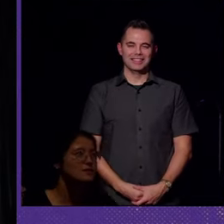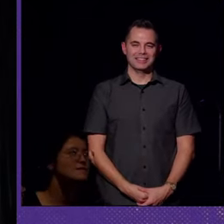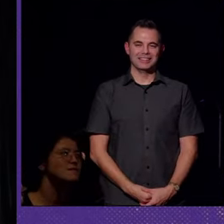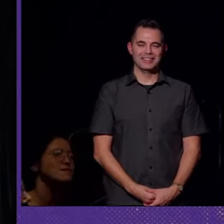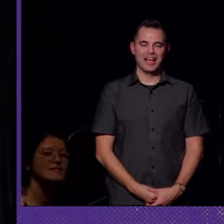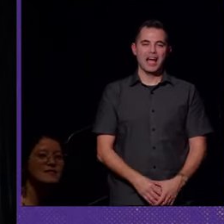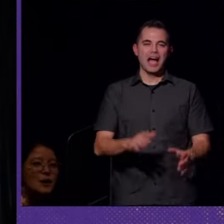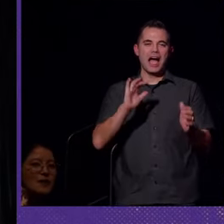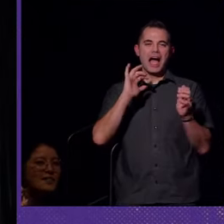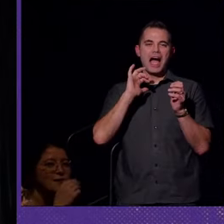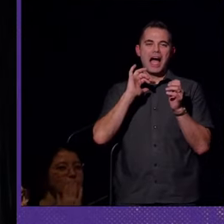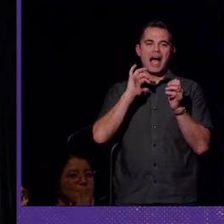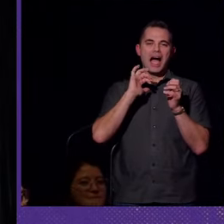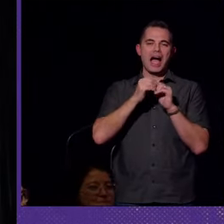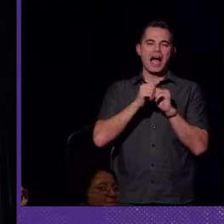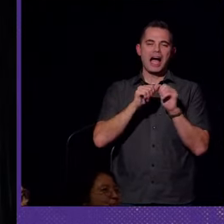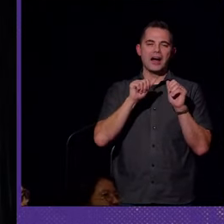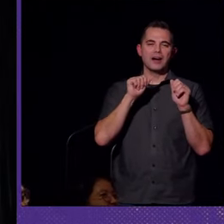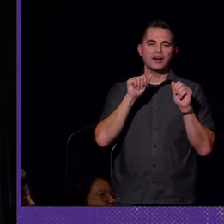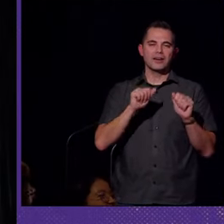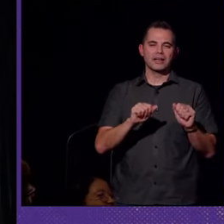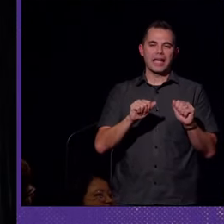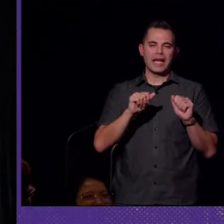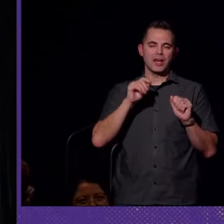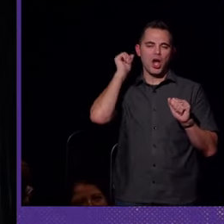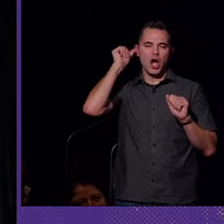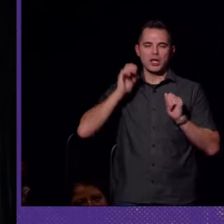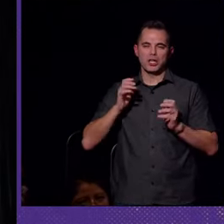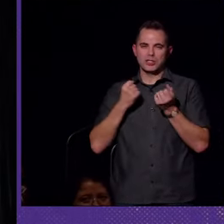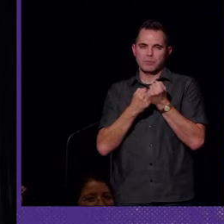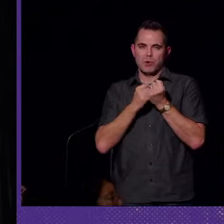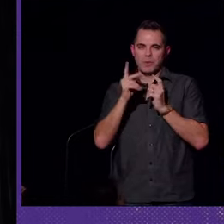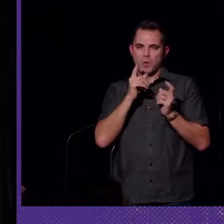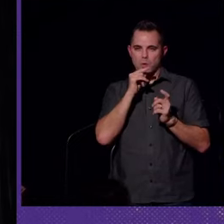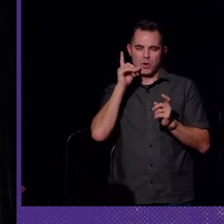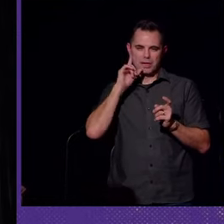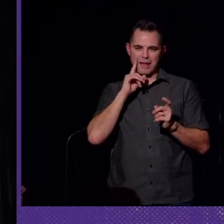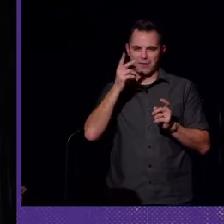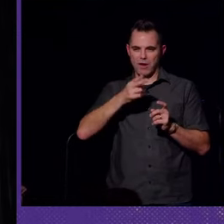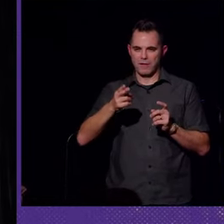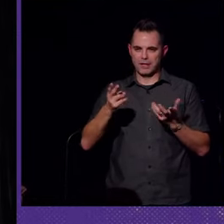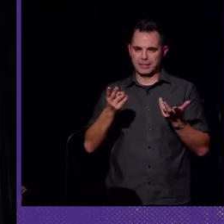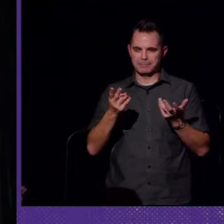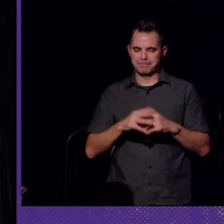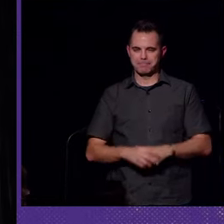How can audiologists support people who are deaf and hard of hearing?